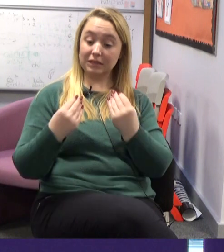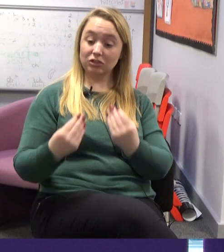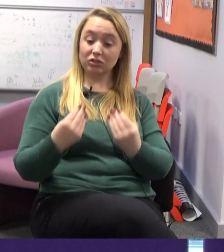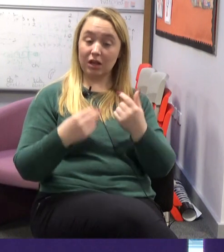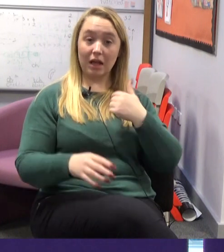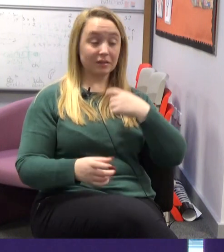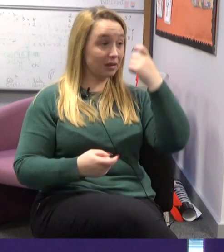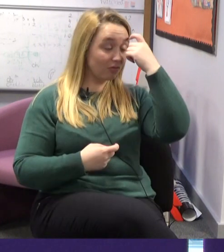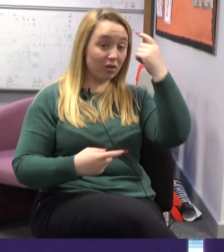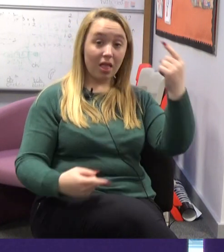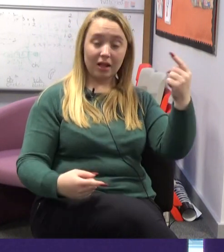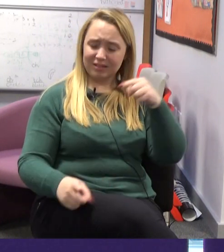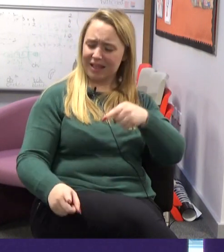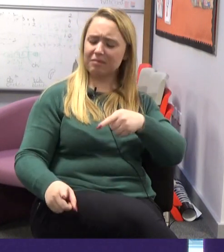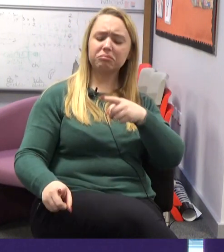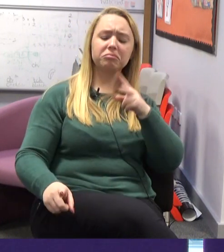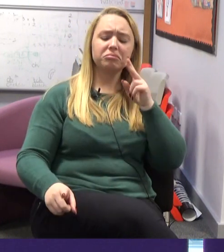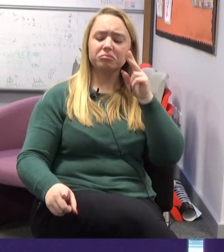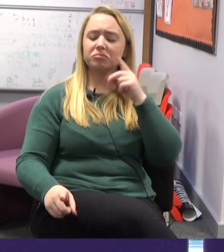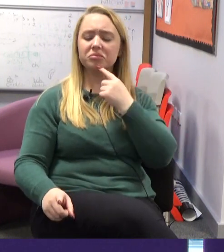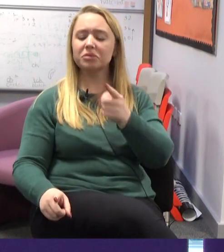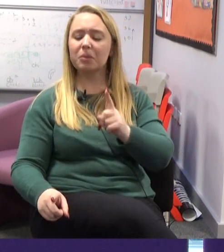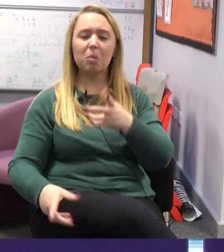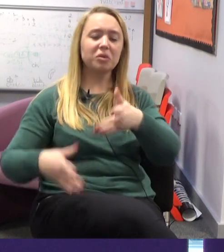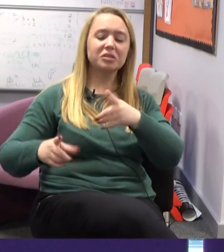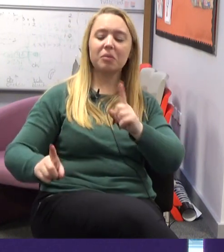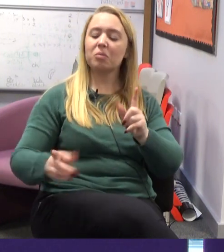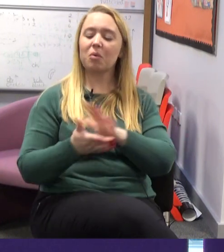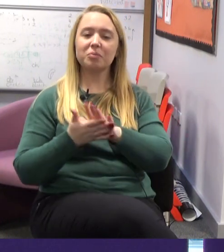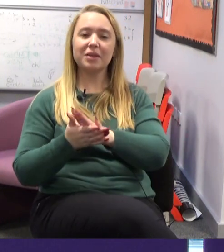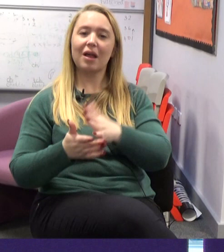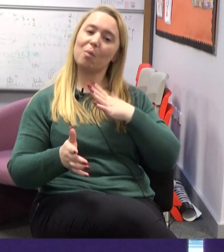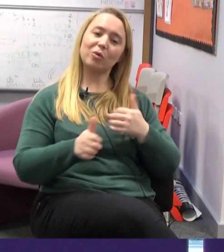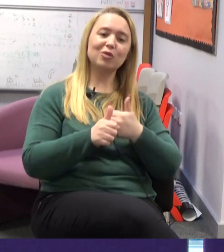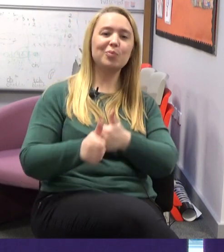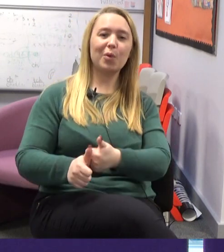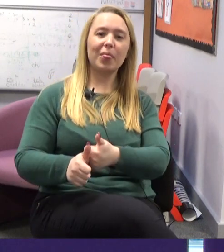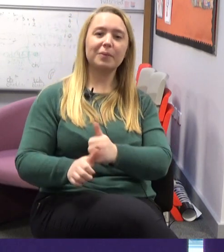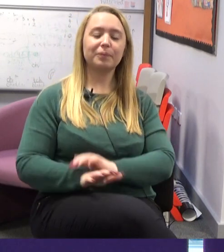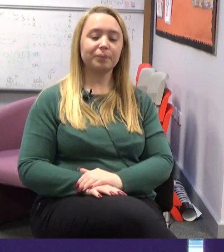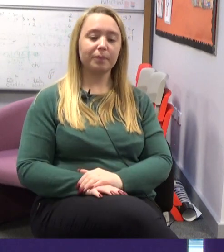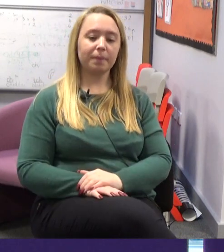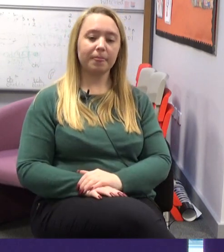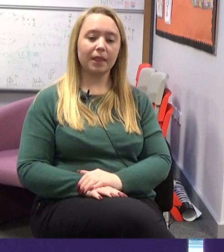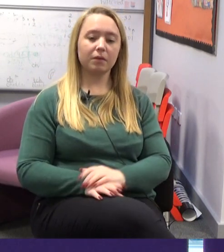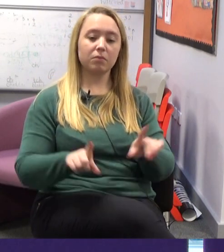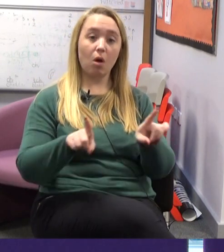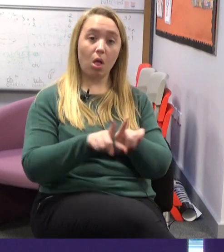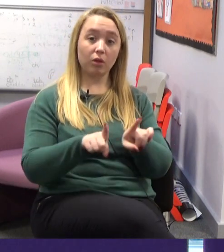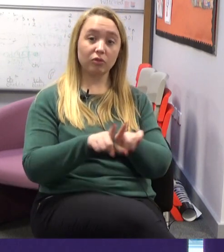having learned sign in school and they didn't know. So they wanted to be able to understand what the children were learning and support them with that.